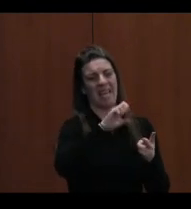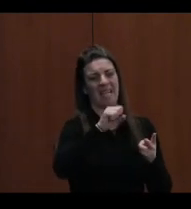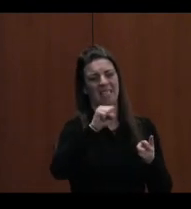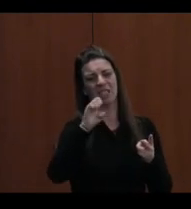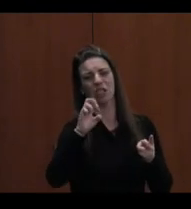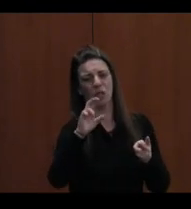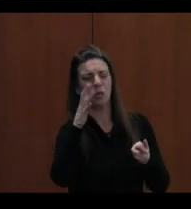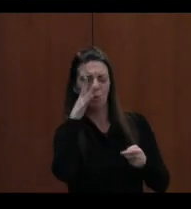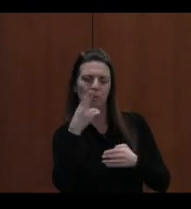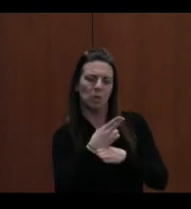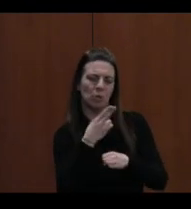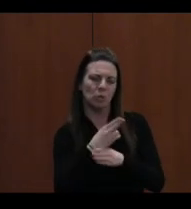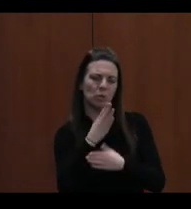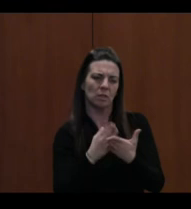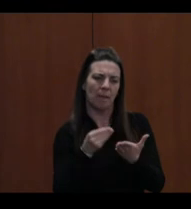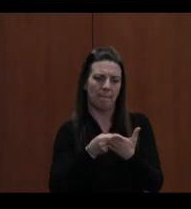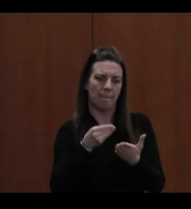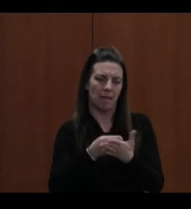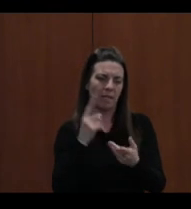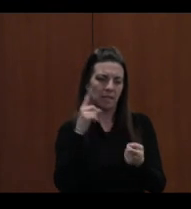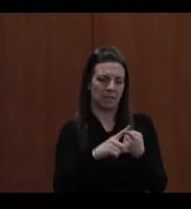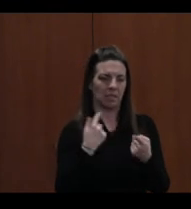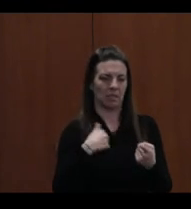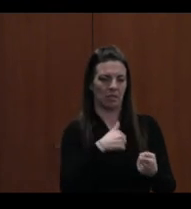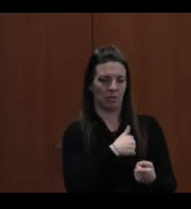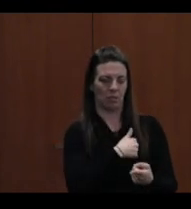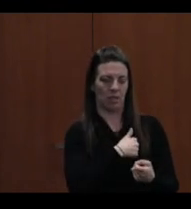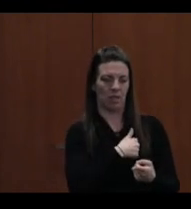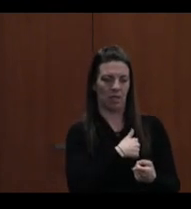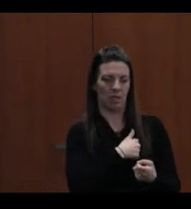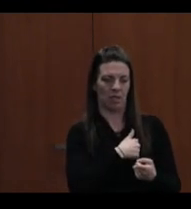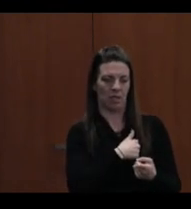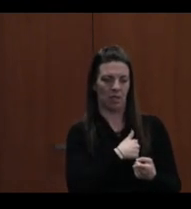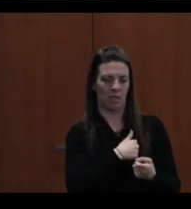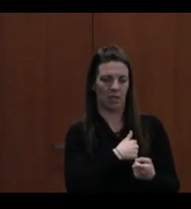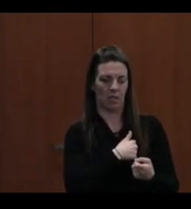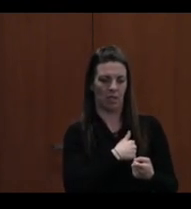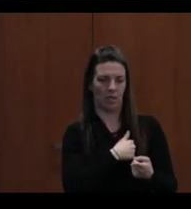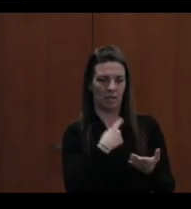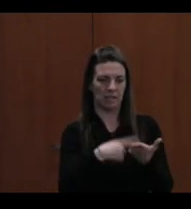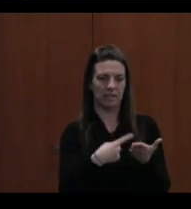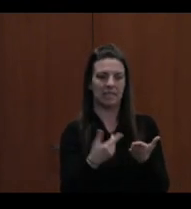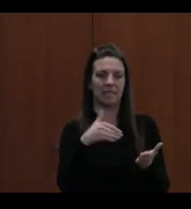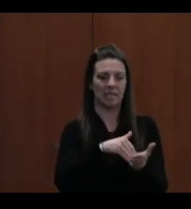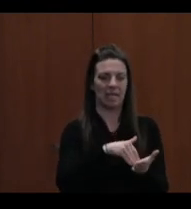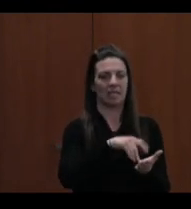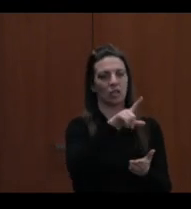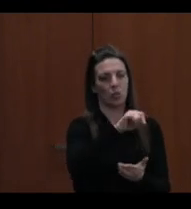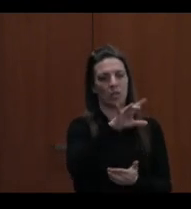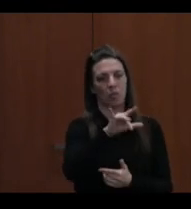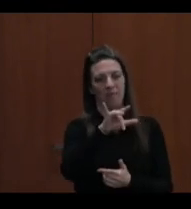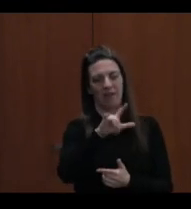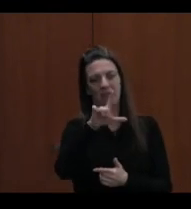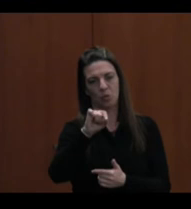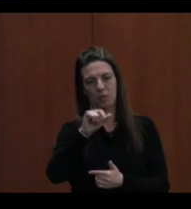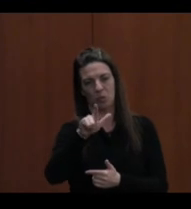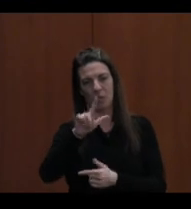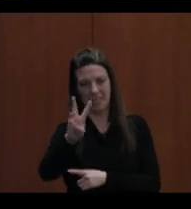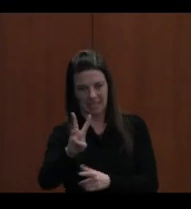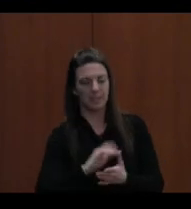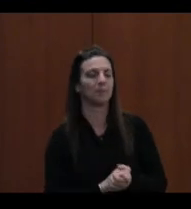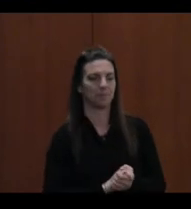bridge until we reach some of that blueprint funding in FY25 and 6. This really meets the needs of instruction and it's a sensible plan.